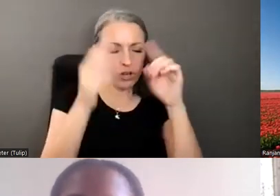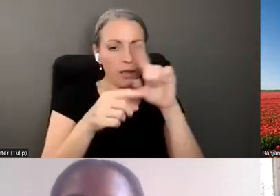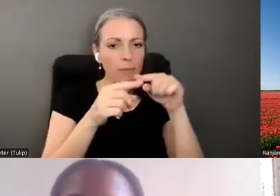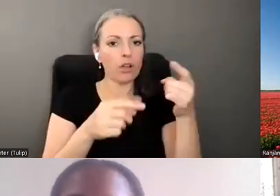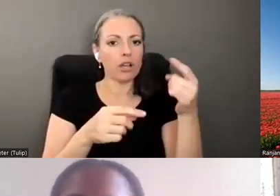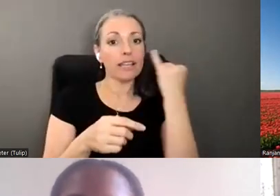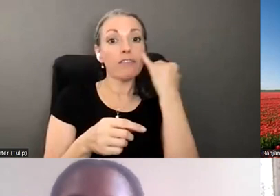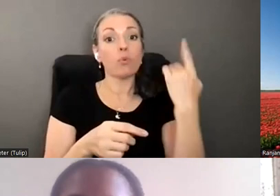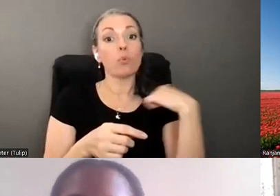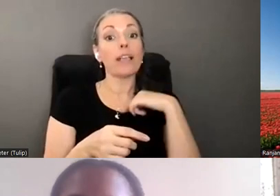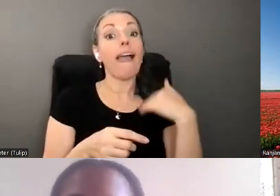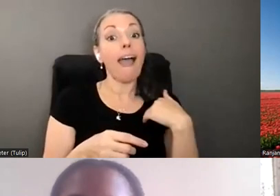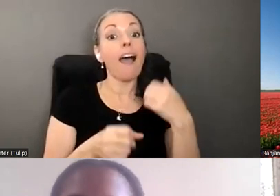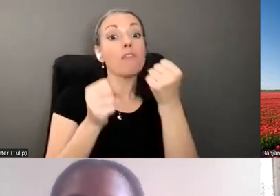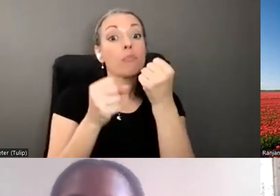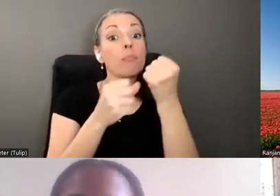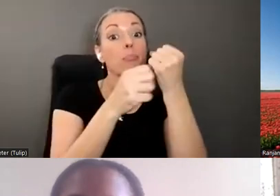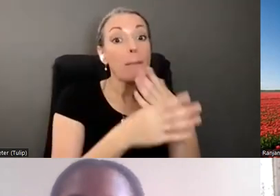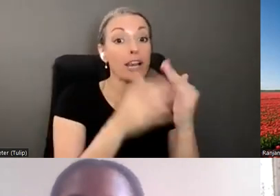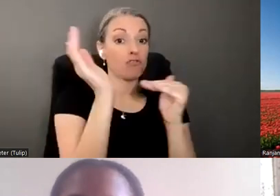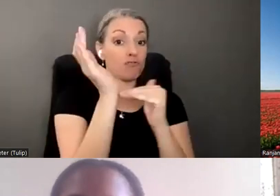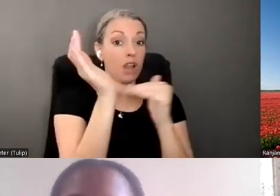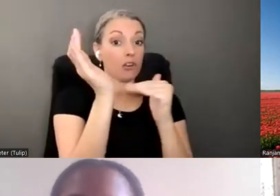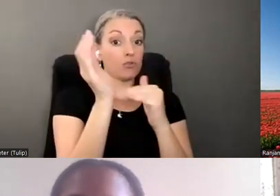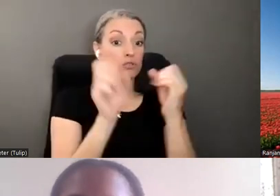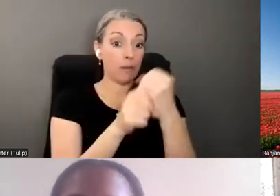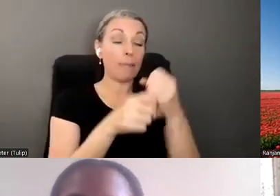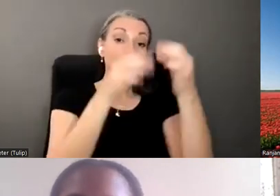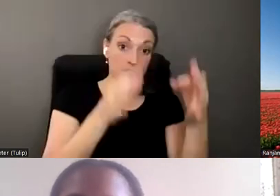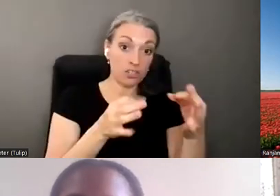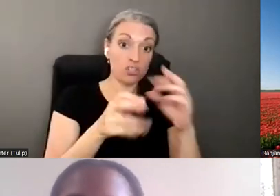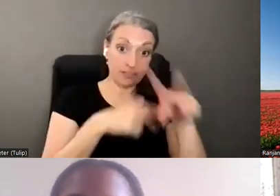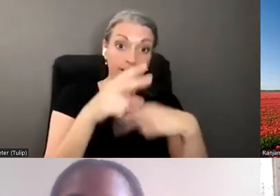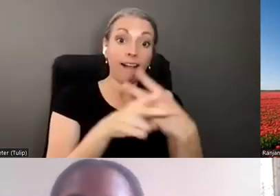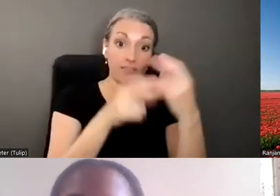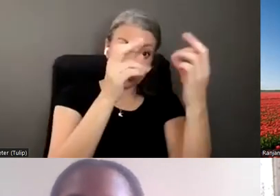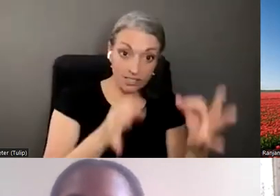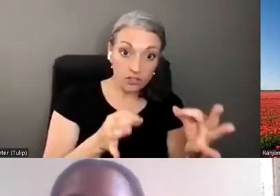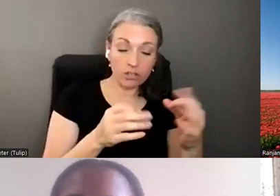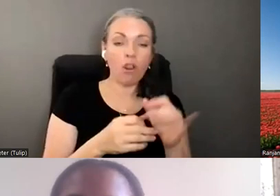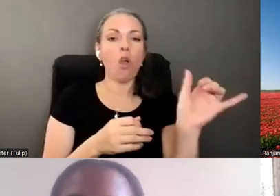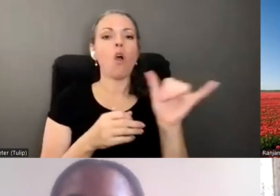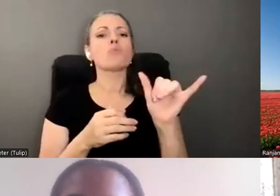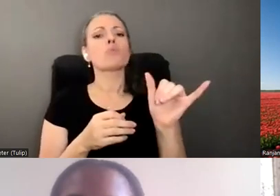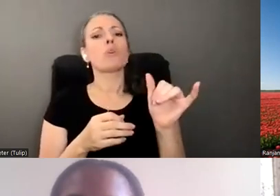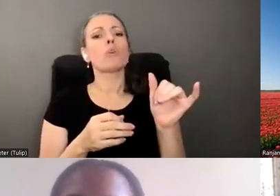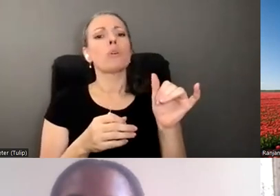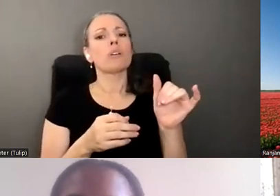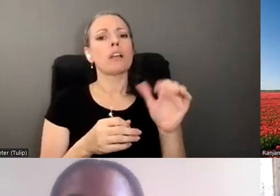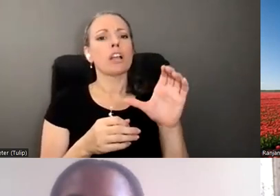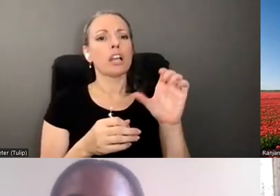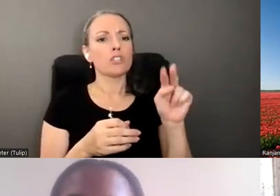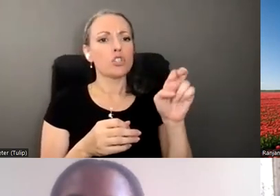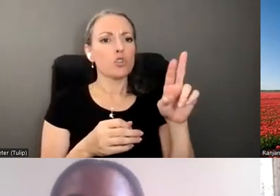prepared doctors to make those kinds of decisions. This is a question that also comes up in conservatorship cases.